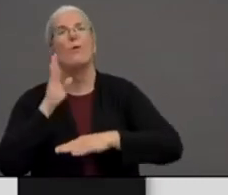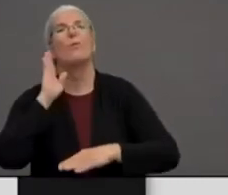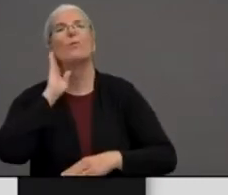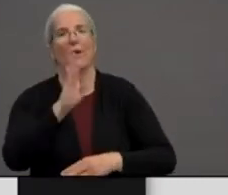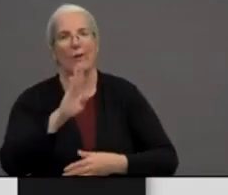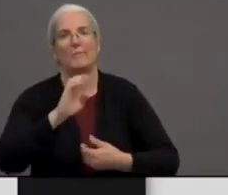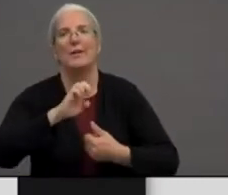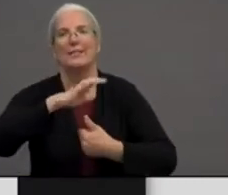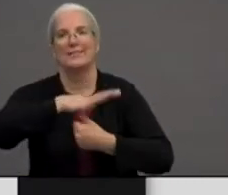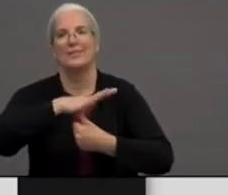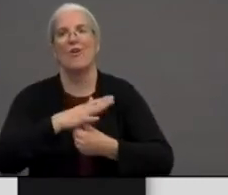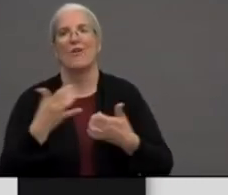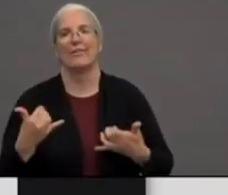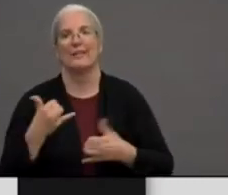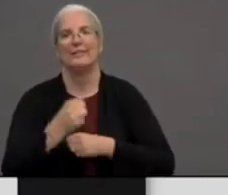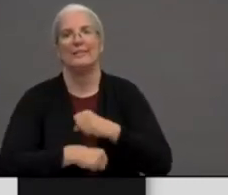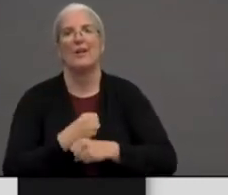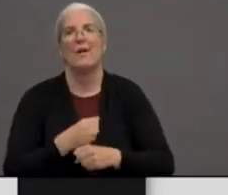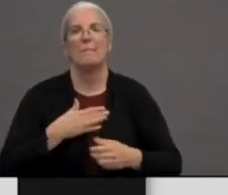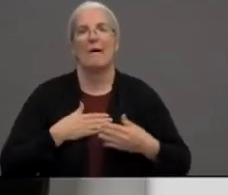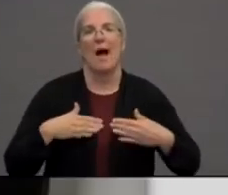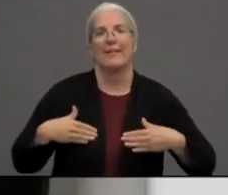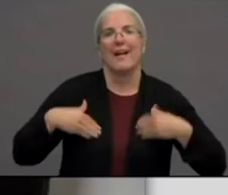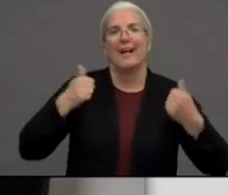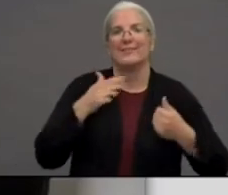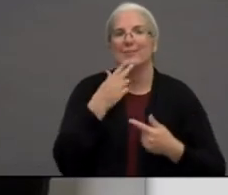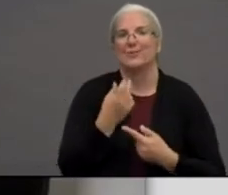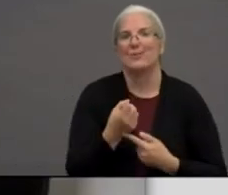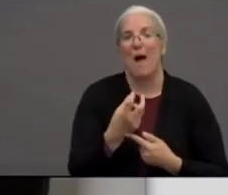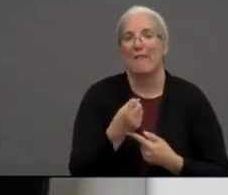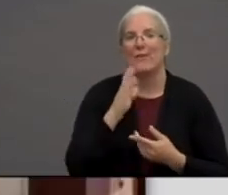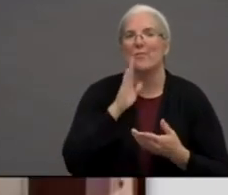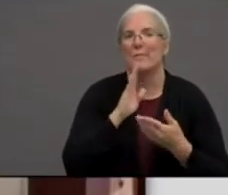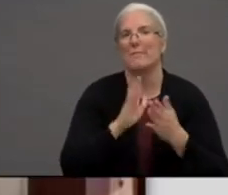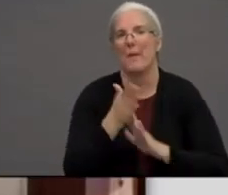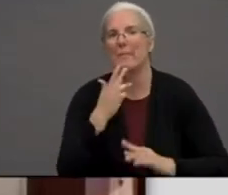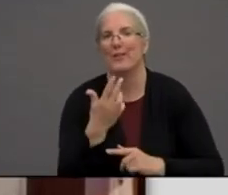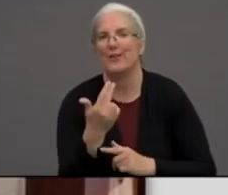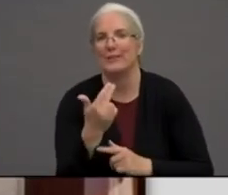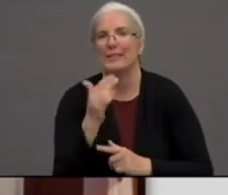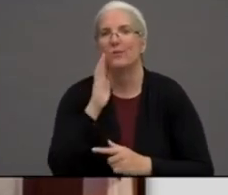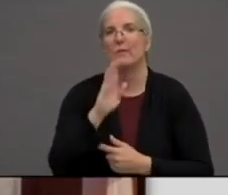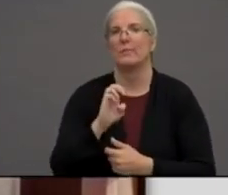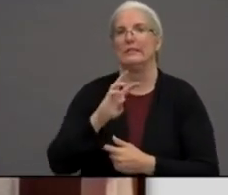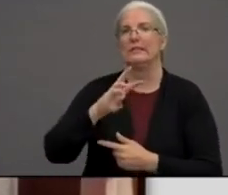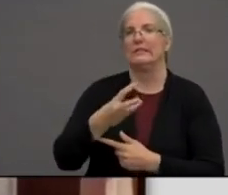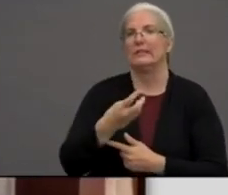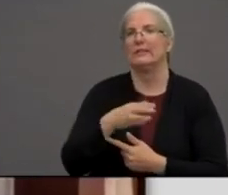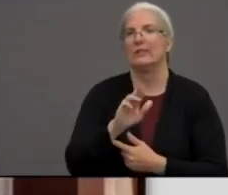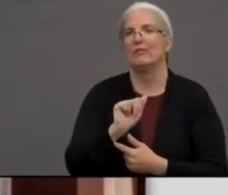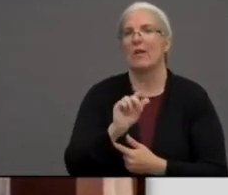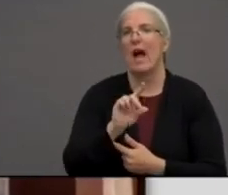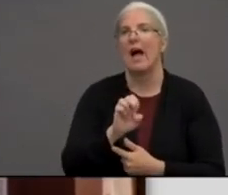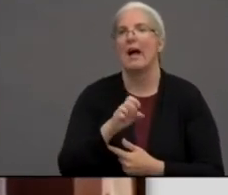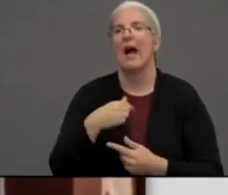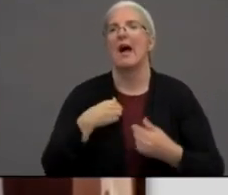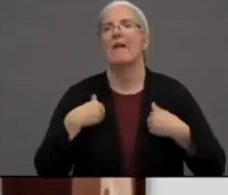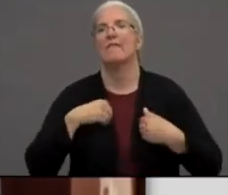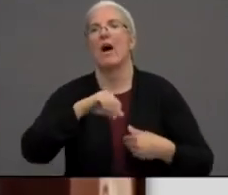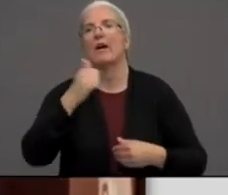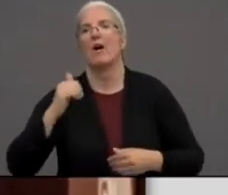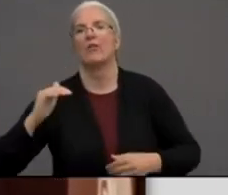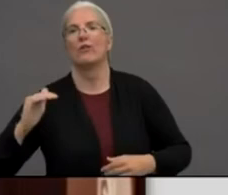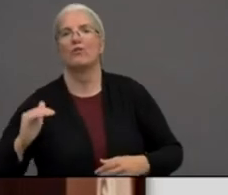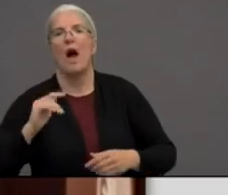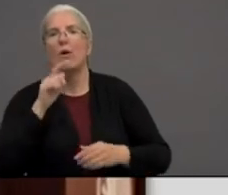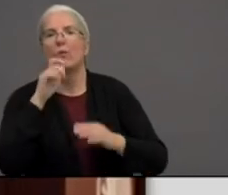He'll be 13 this year, and he's going into seventh grade. He's seven, going into the second grade. Well, I hope at least he has some